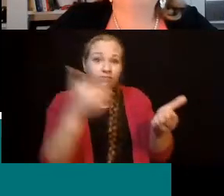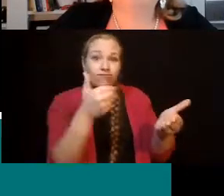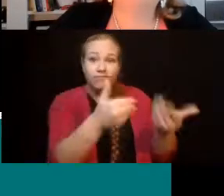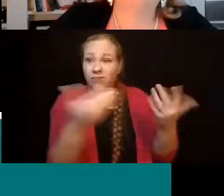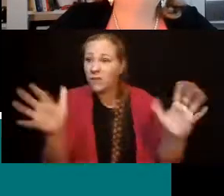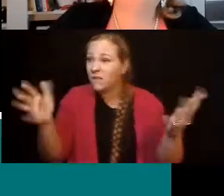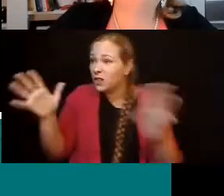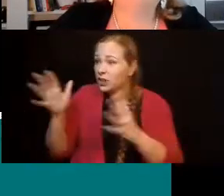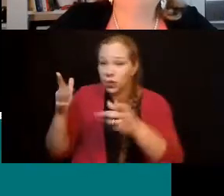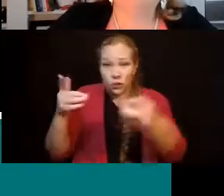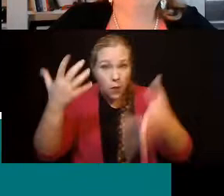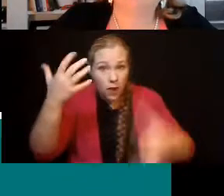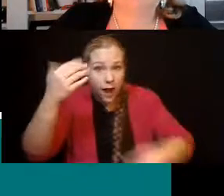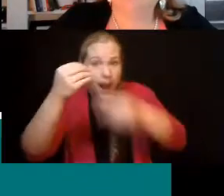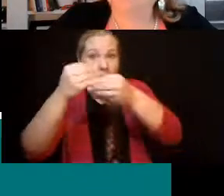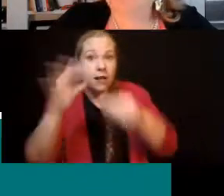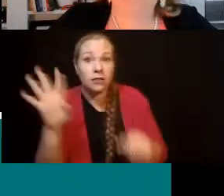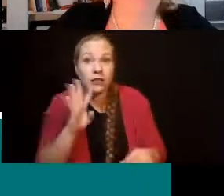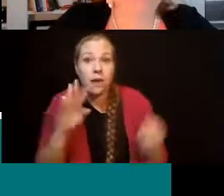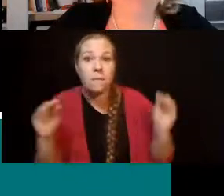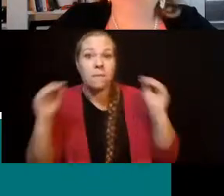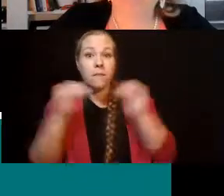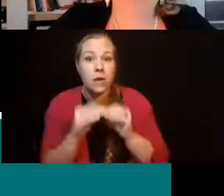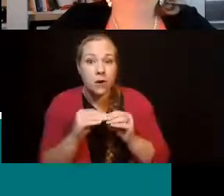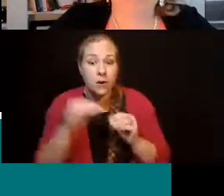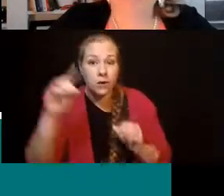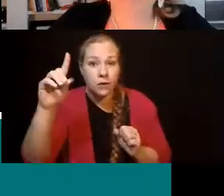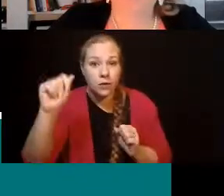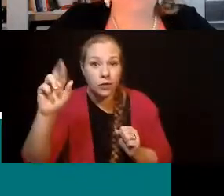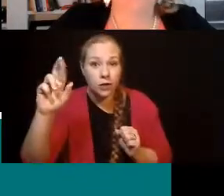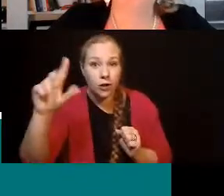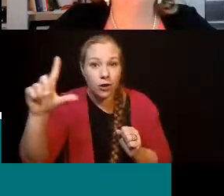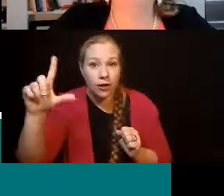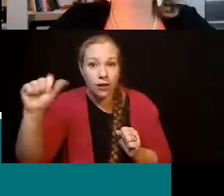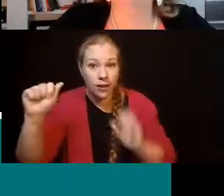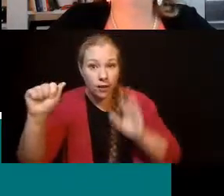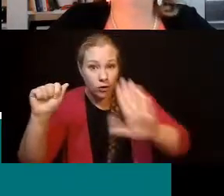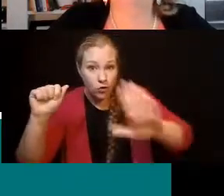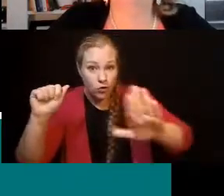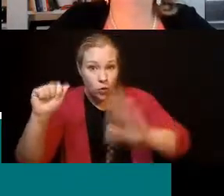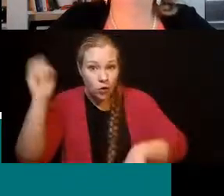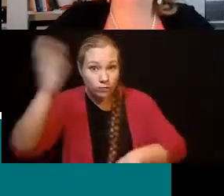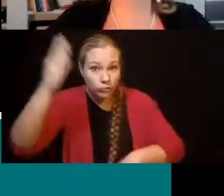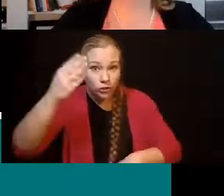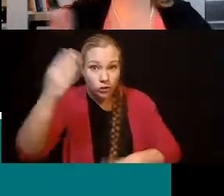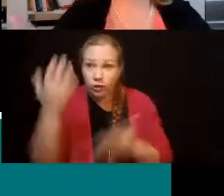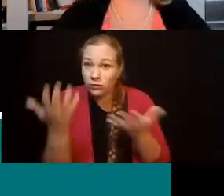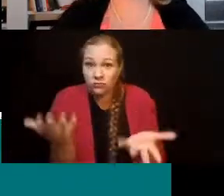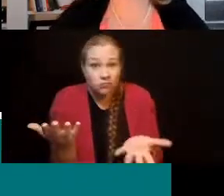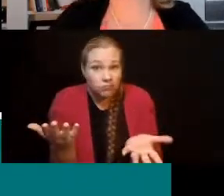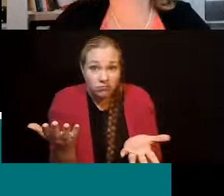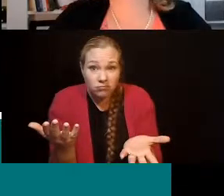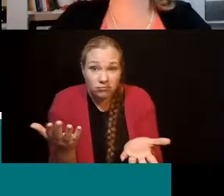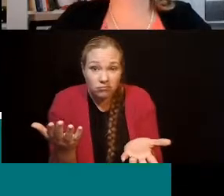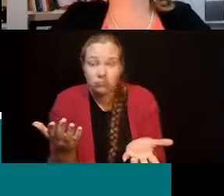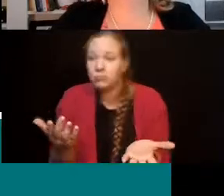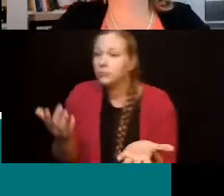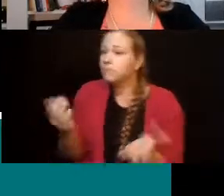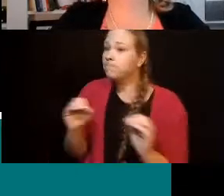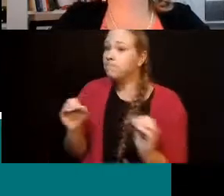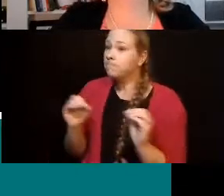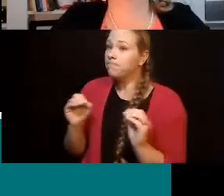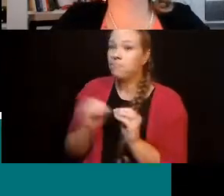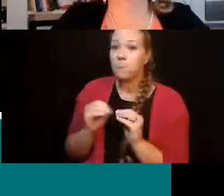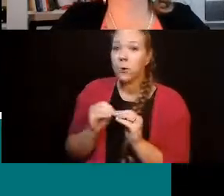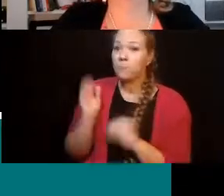that you had to add, Darla, from the presentation. I don't. Just any other questions? I just, just to